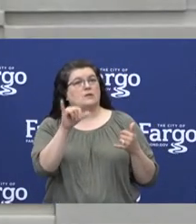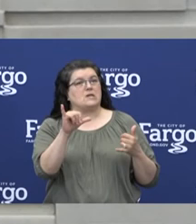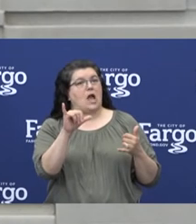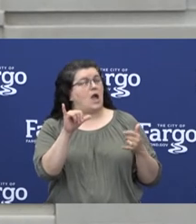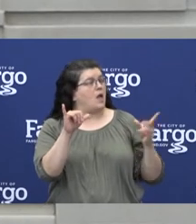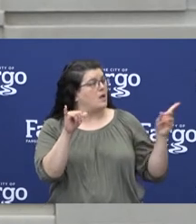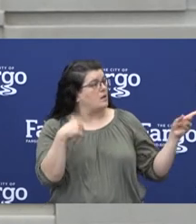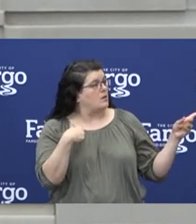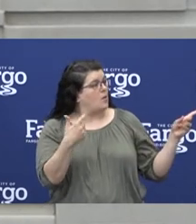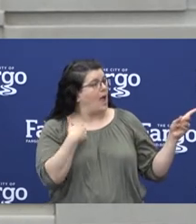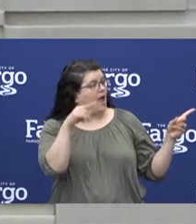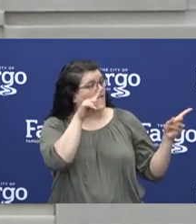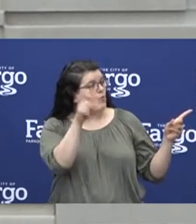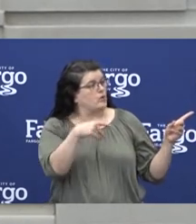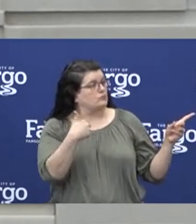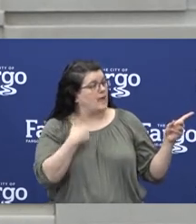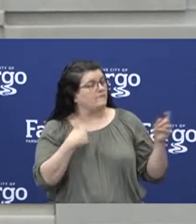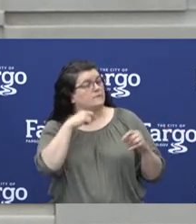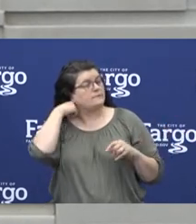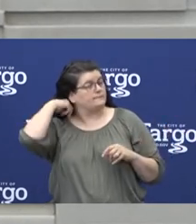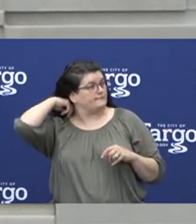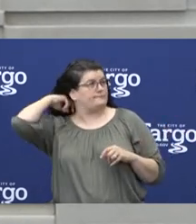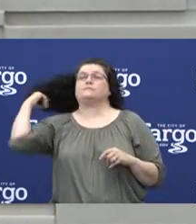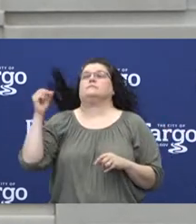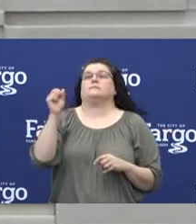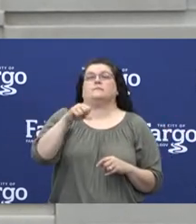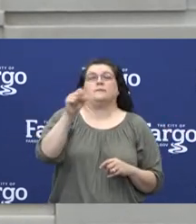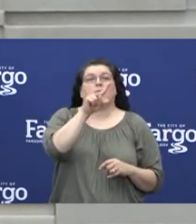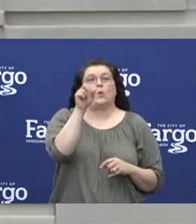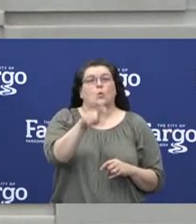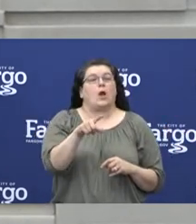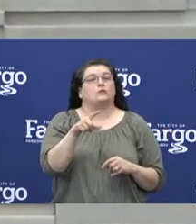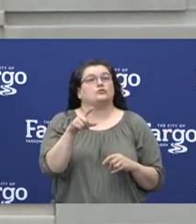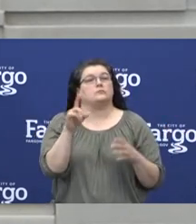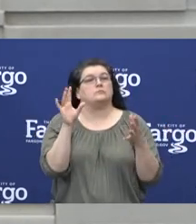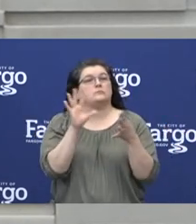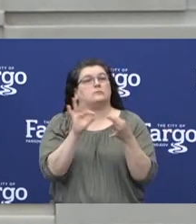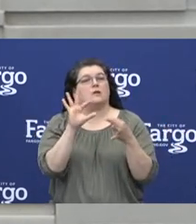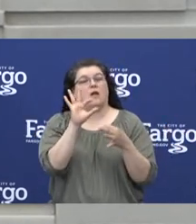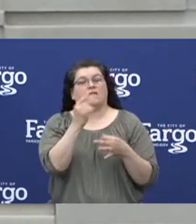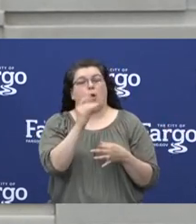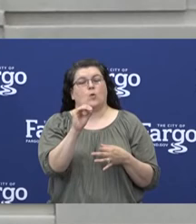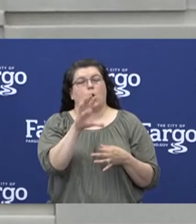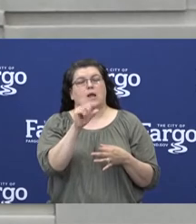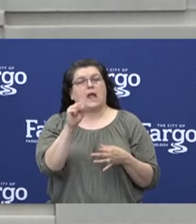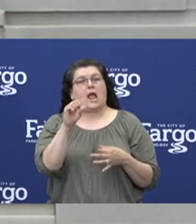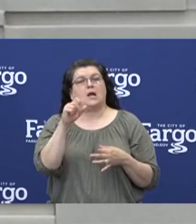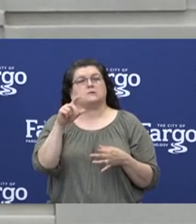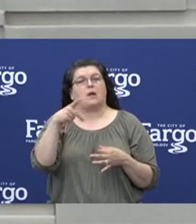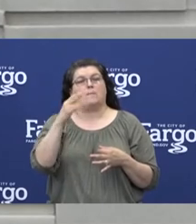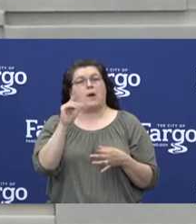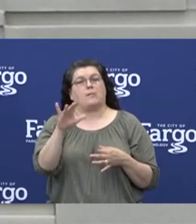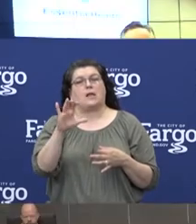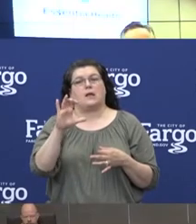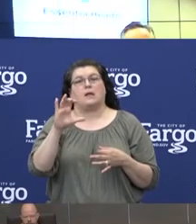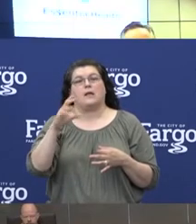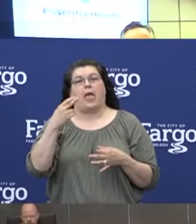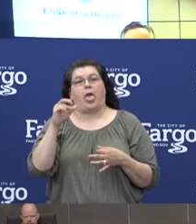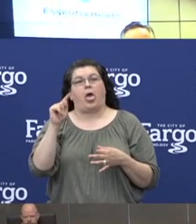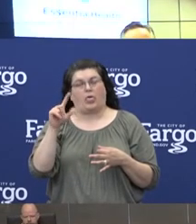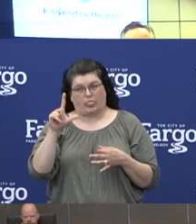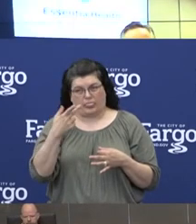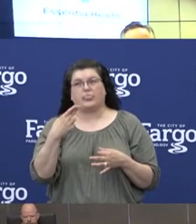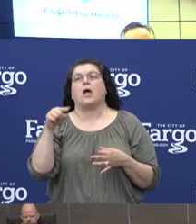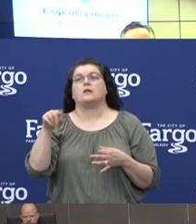You have some questions that came in, Ty? Yes, these questions were submitted at FargoCastPublicHealth.com slash task force. The